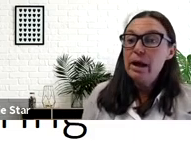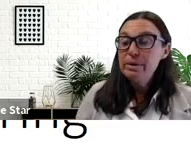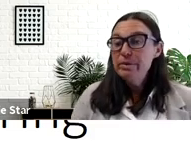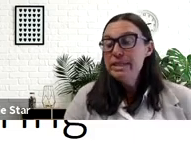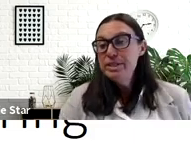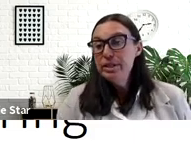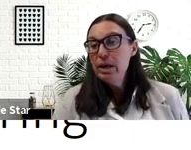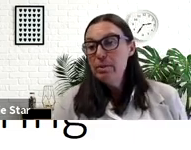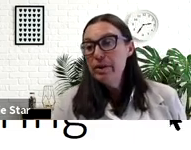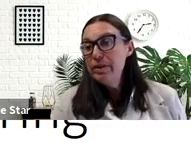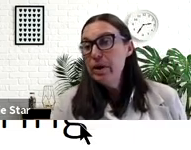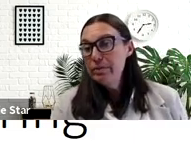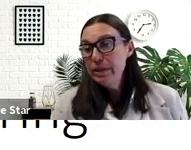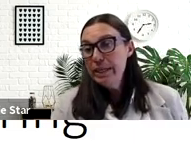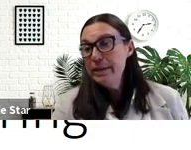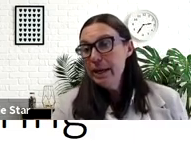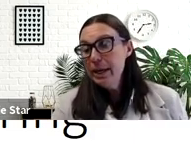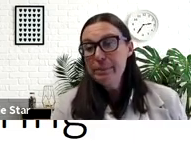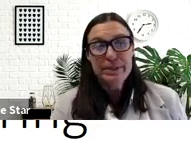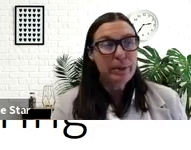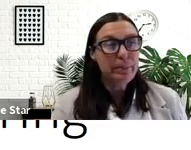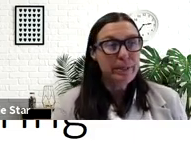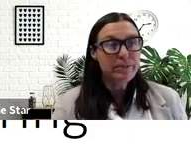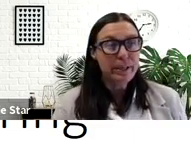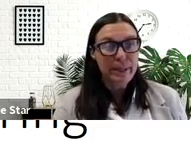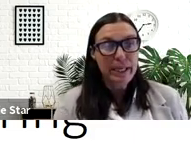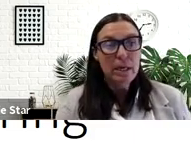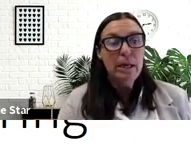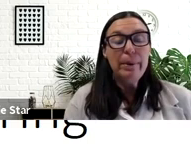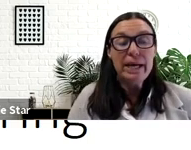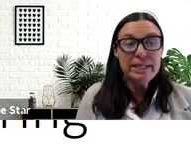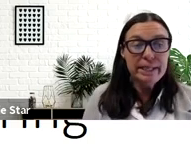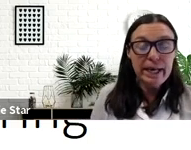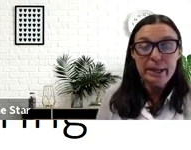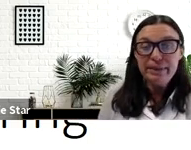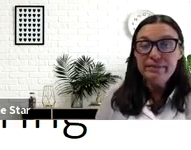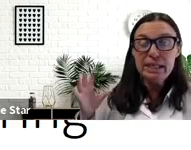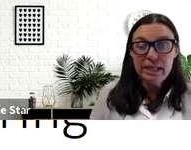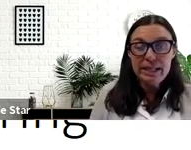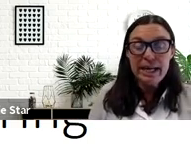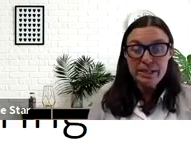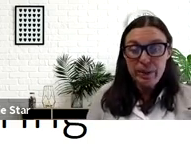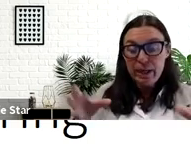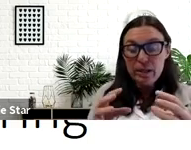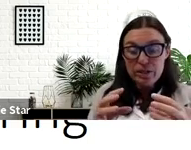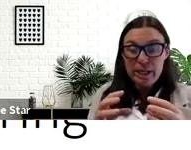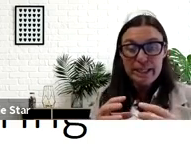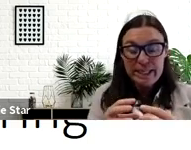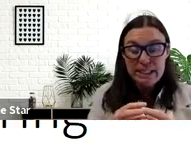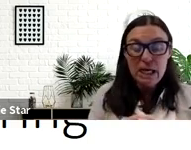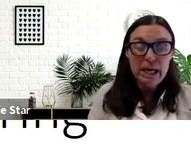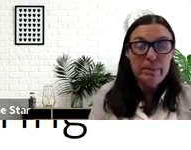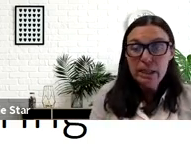So I'm going to read this to you. I'm aware that you all can read. So please forgive me. But given that we are